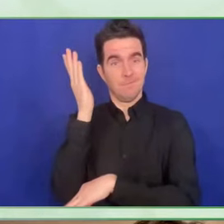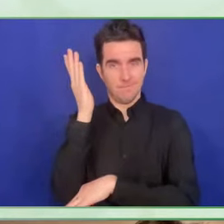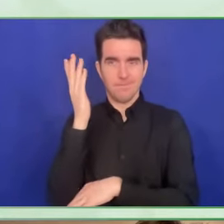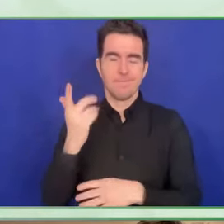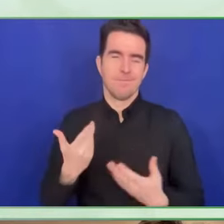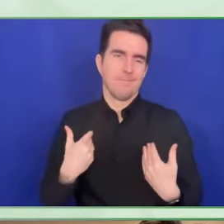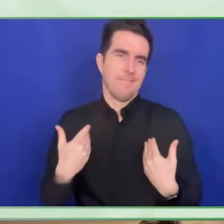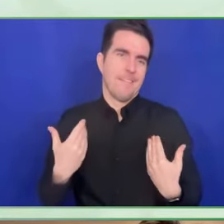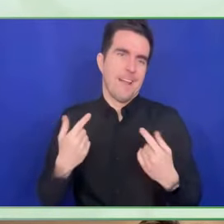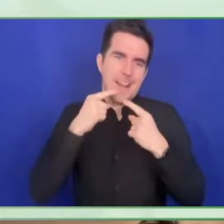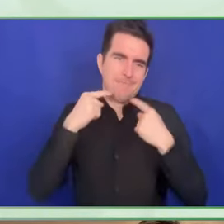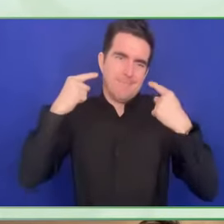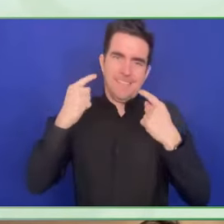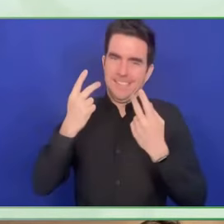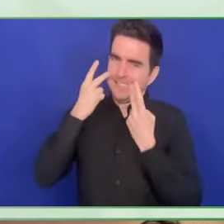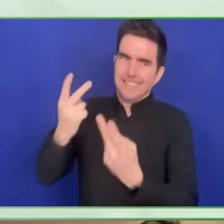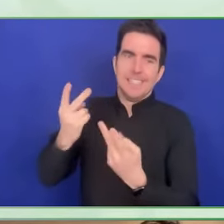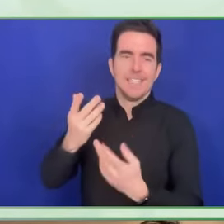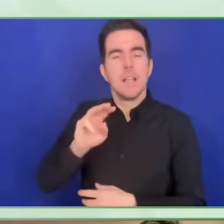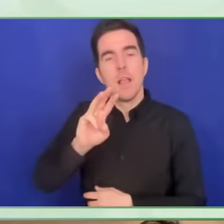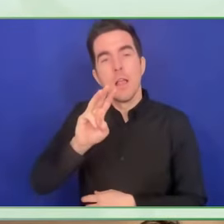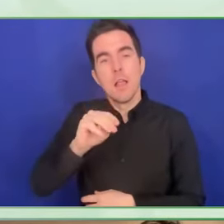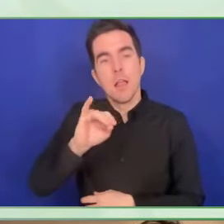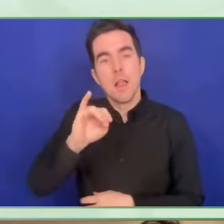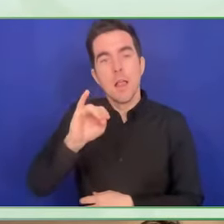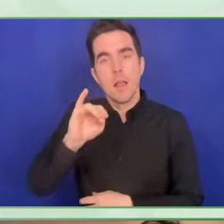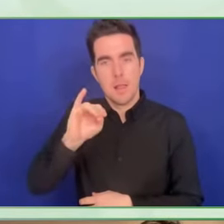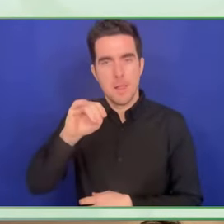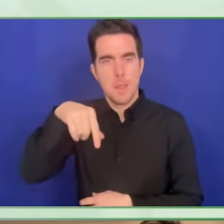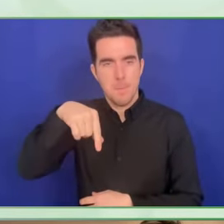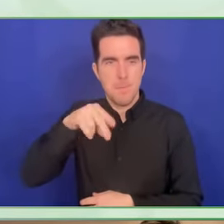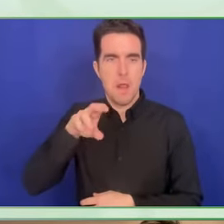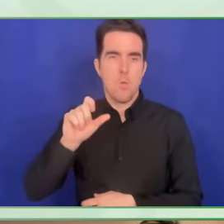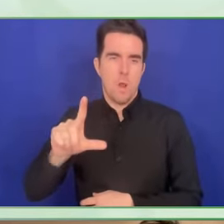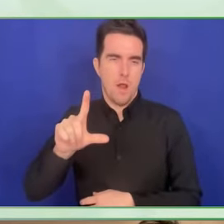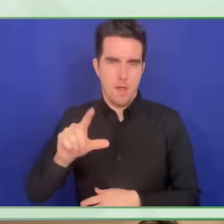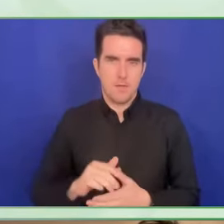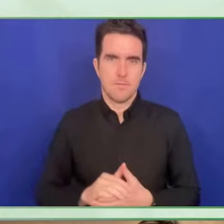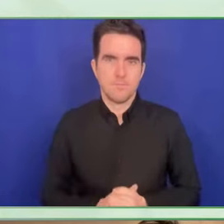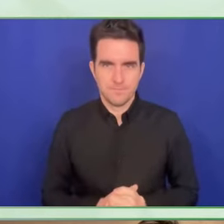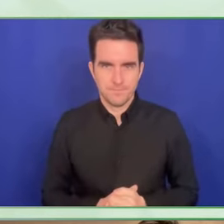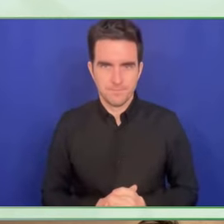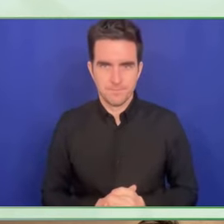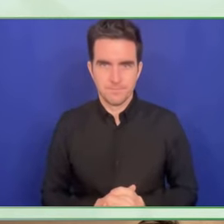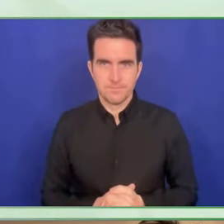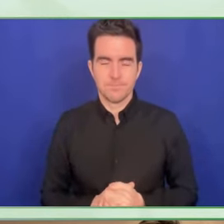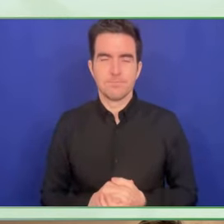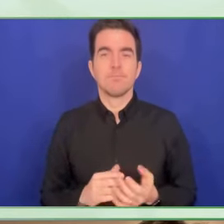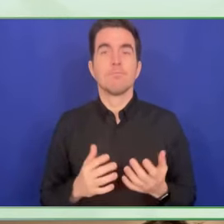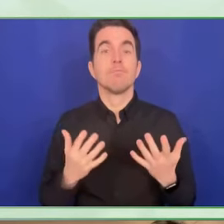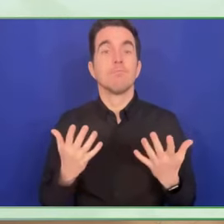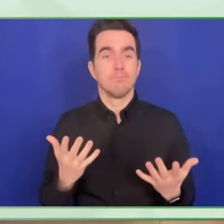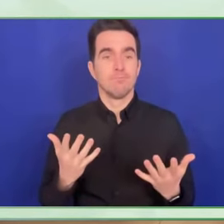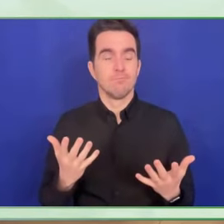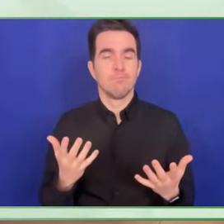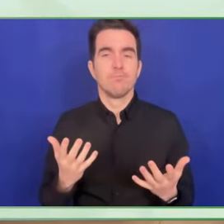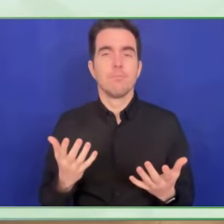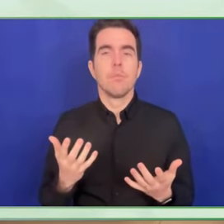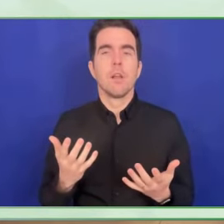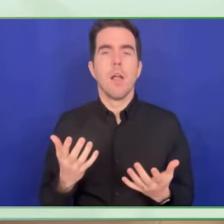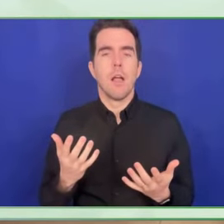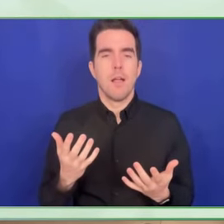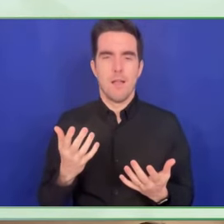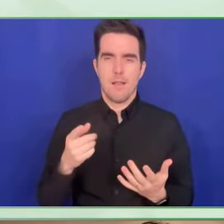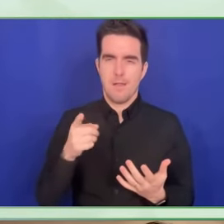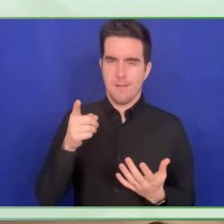into your technology designs. And also, because I'm going to just give you two